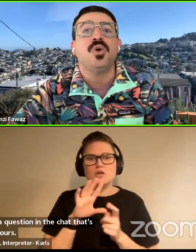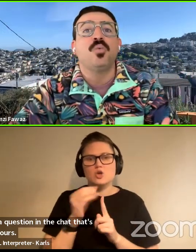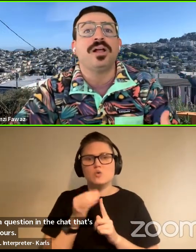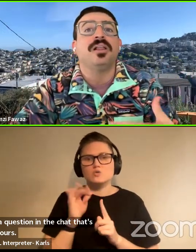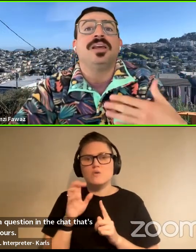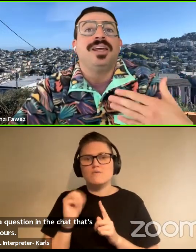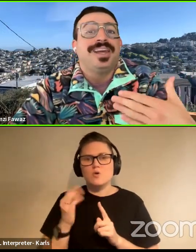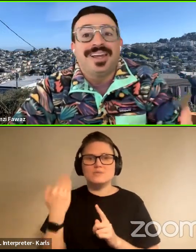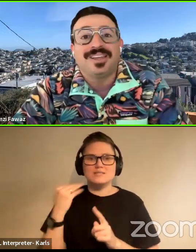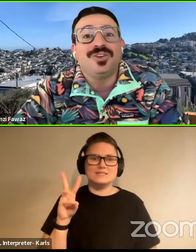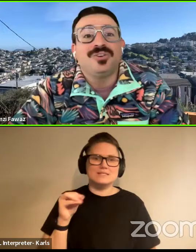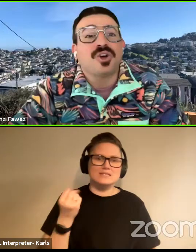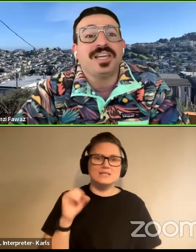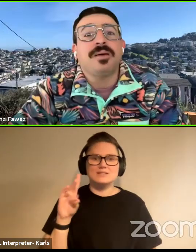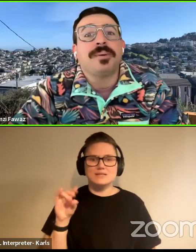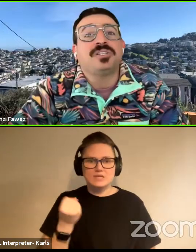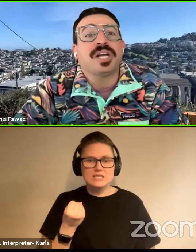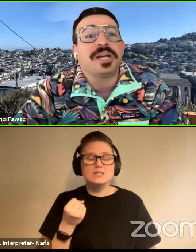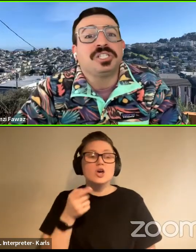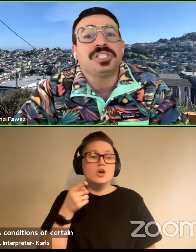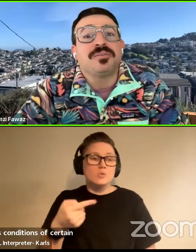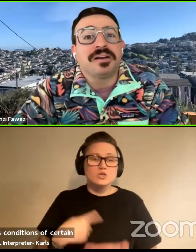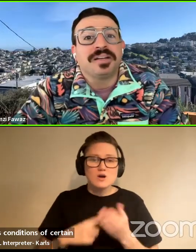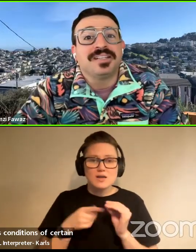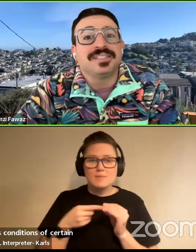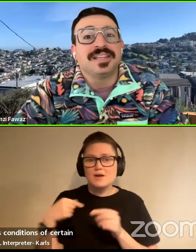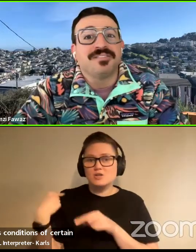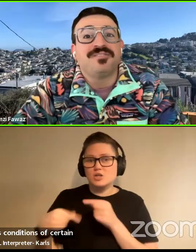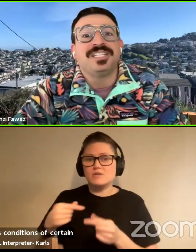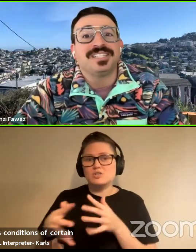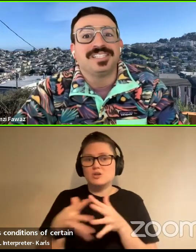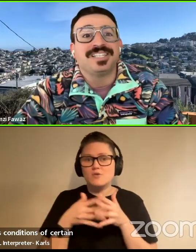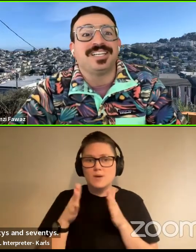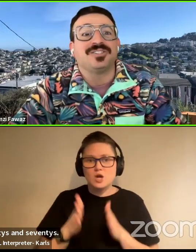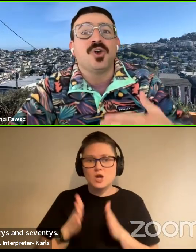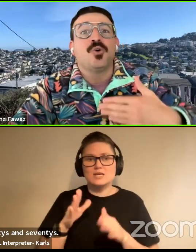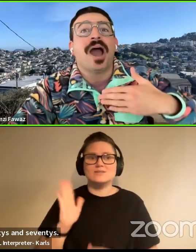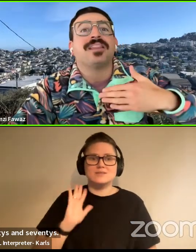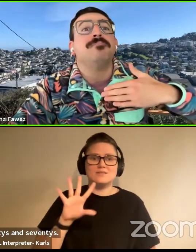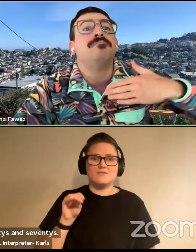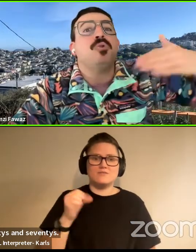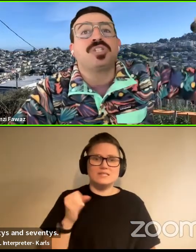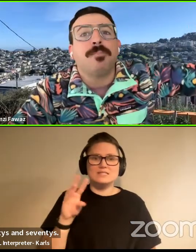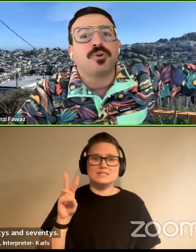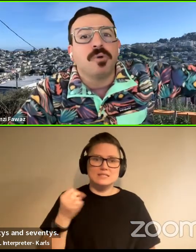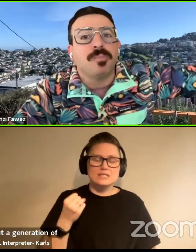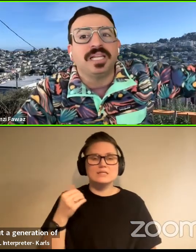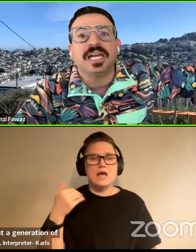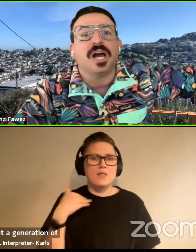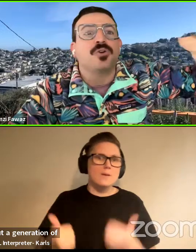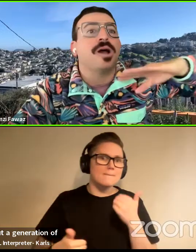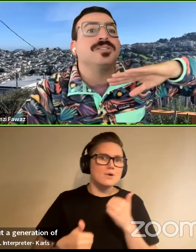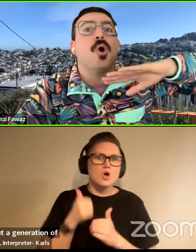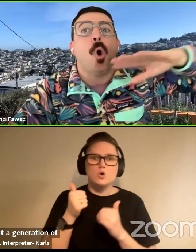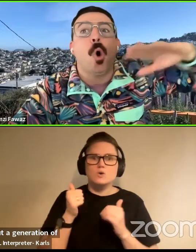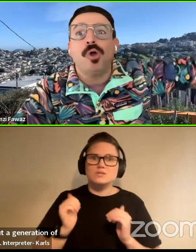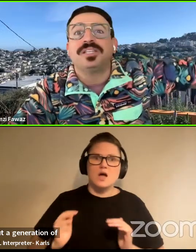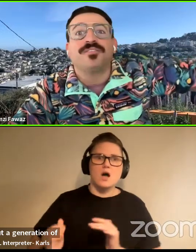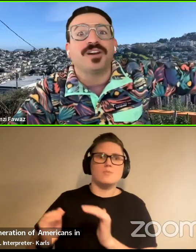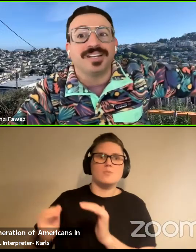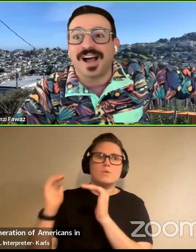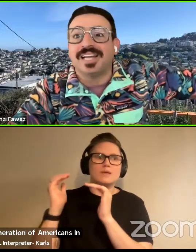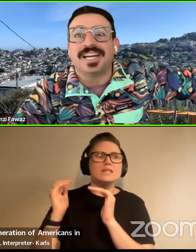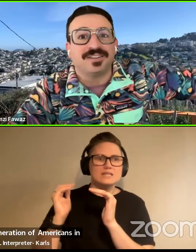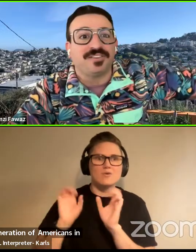seventies? Well, you're talking about a generation of Americans Americans in the fifties and sixties who had the most upward mobility across